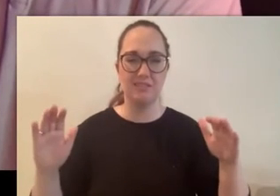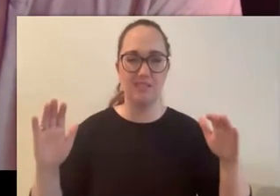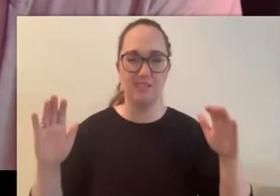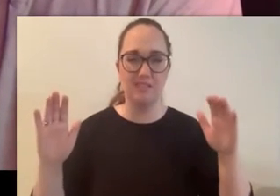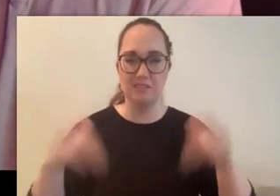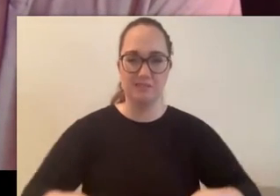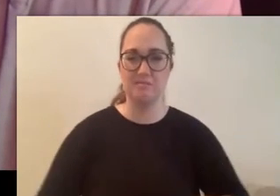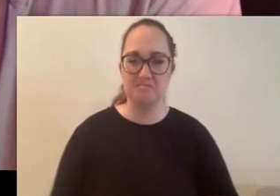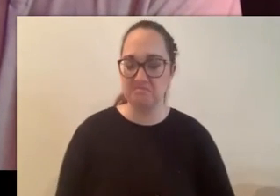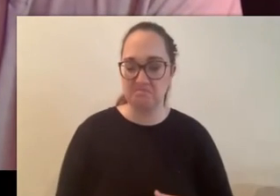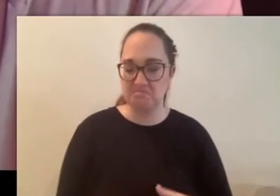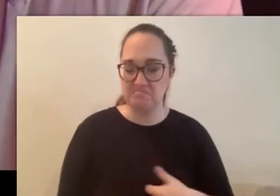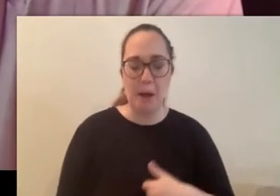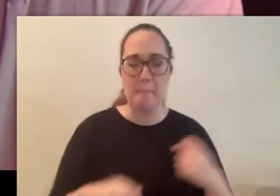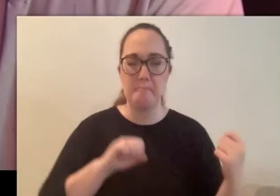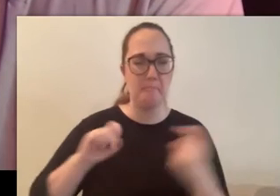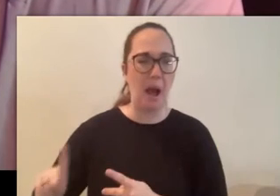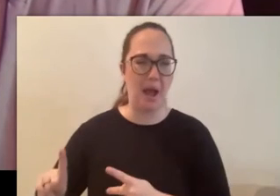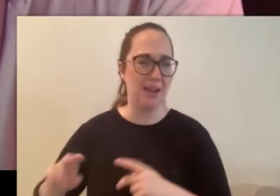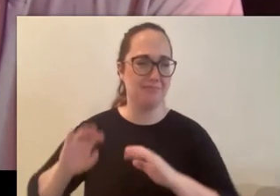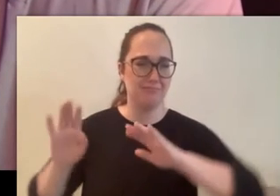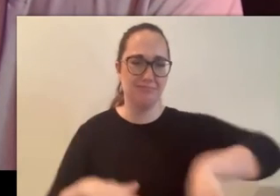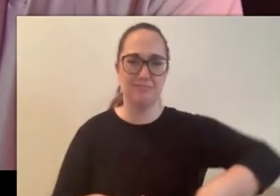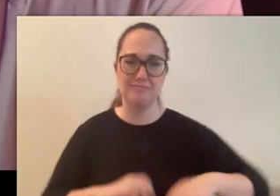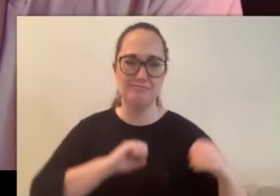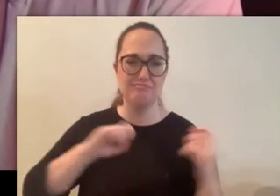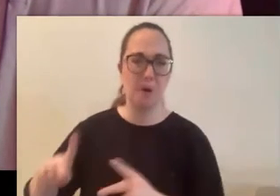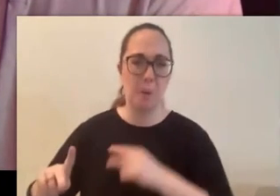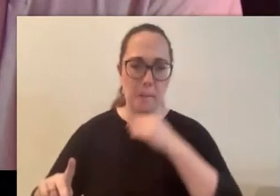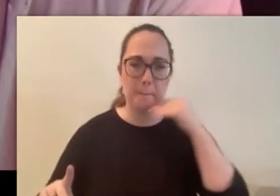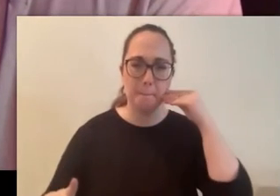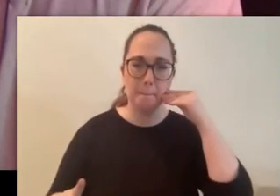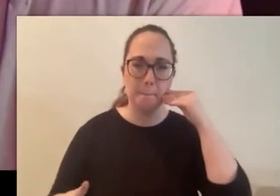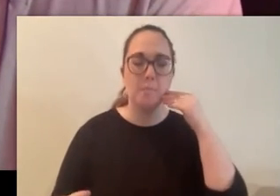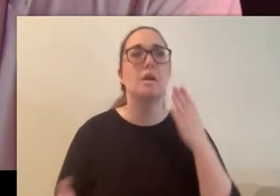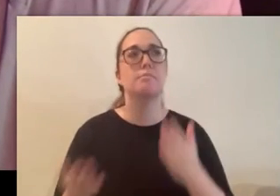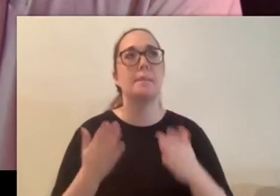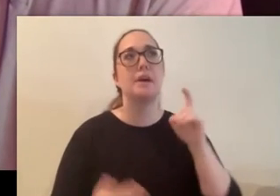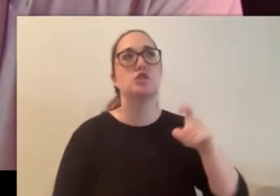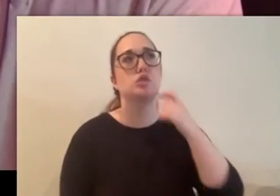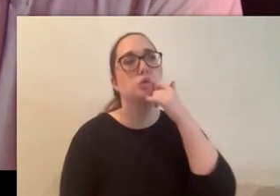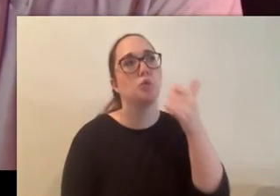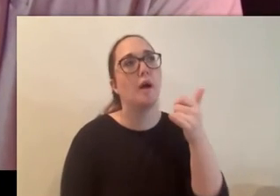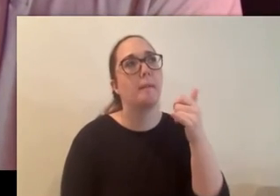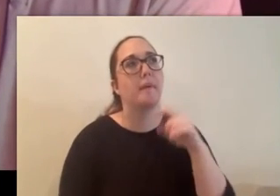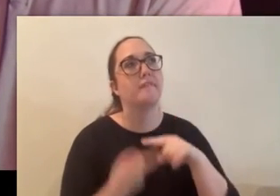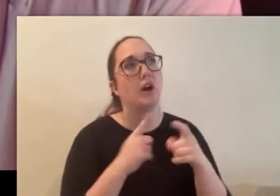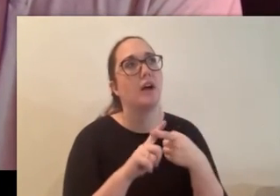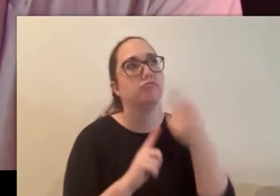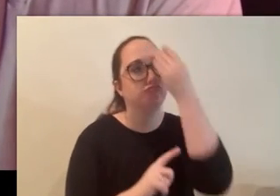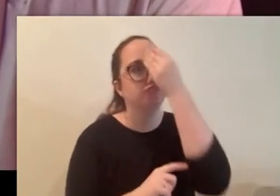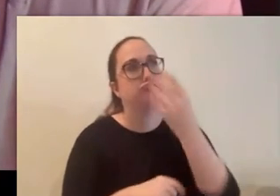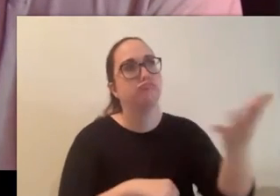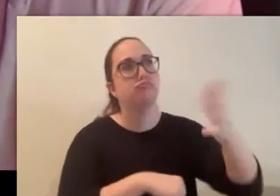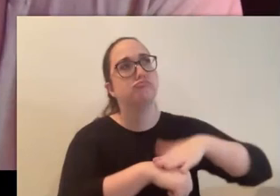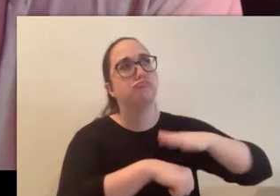my head i should just get back you know what i probably should call my friends let them know that i'm going to be a little bit late